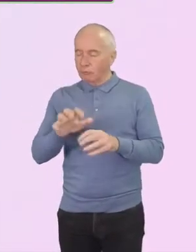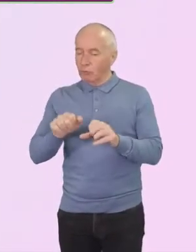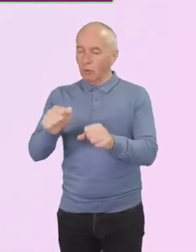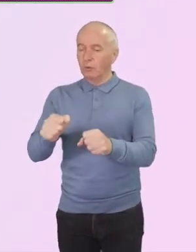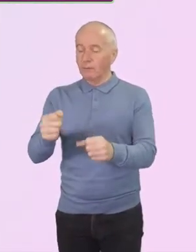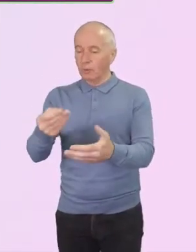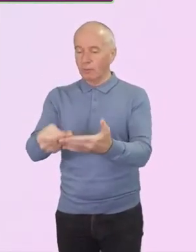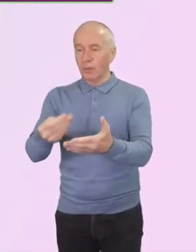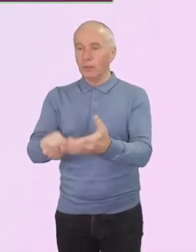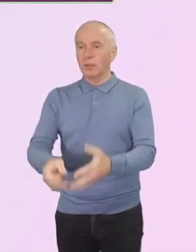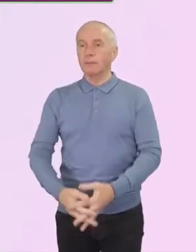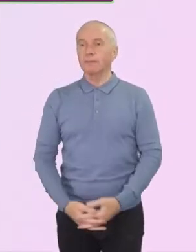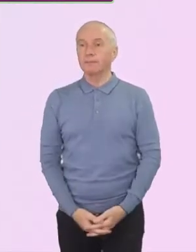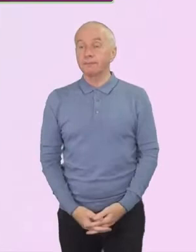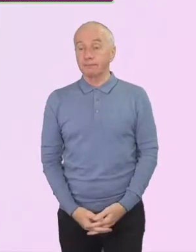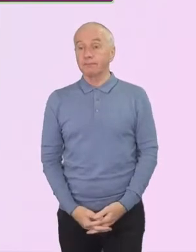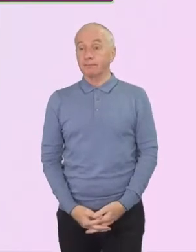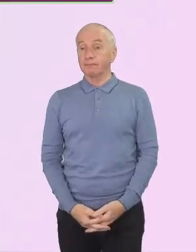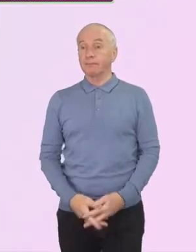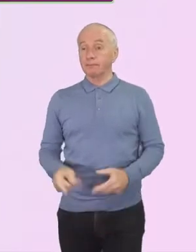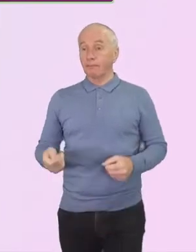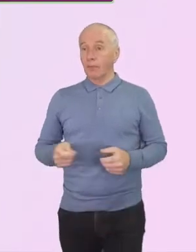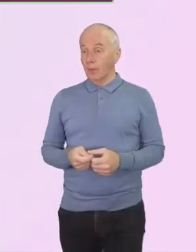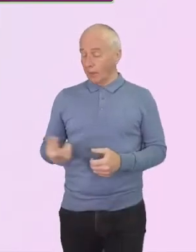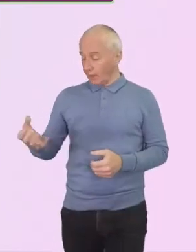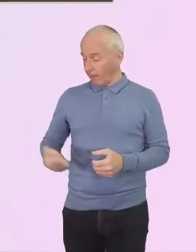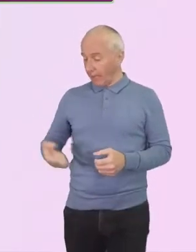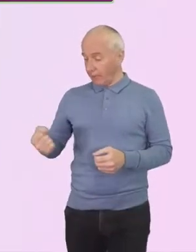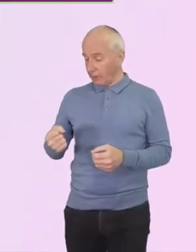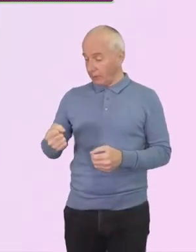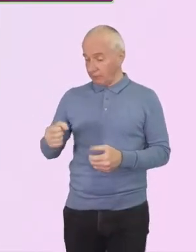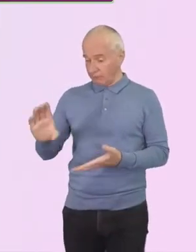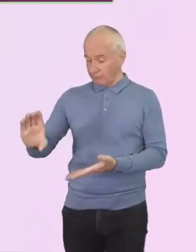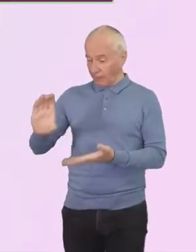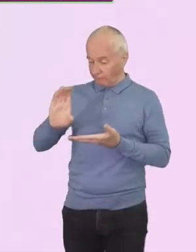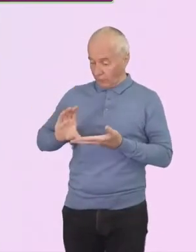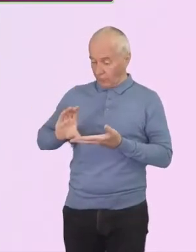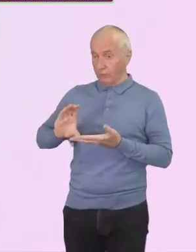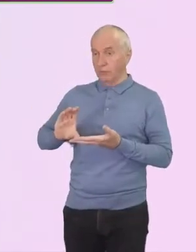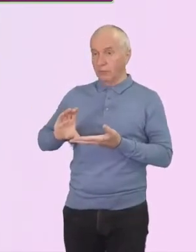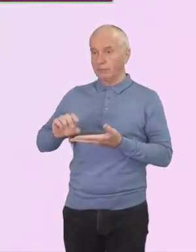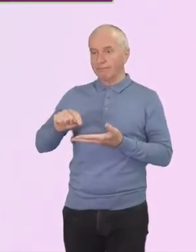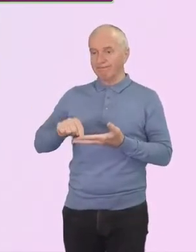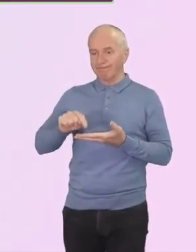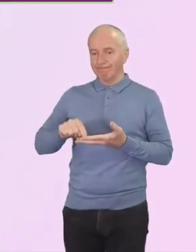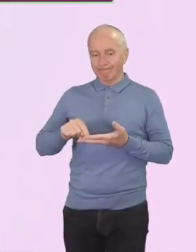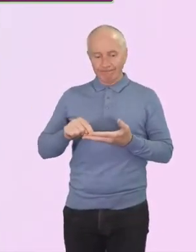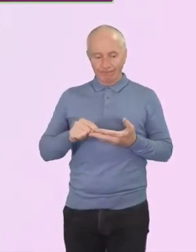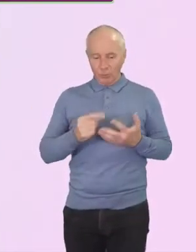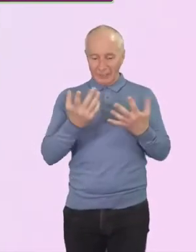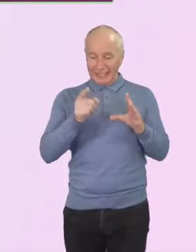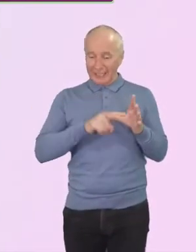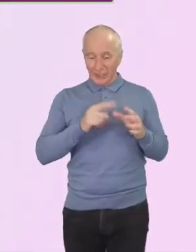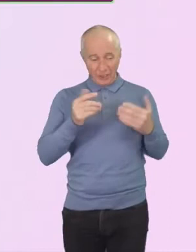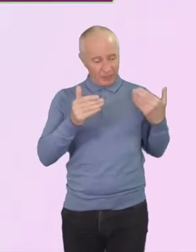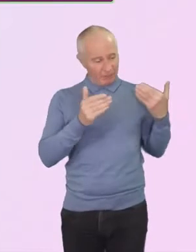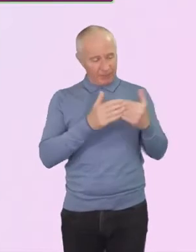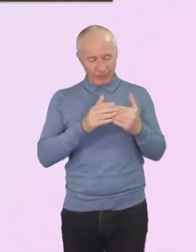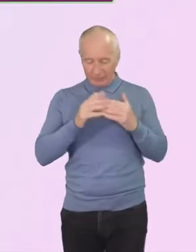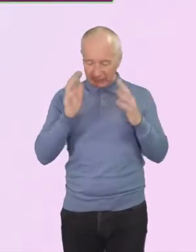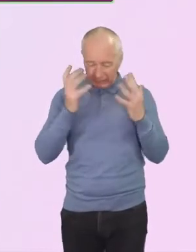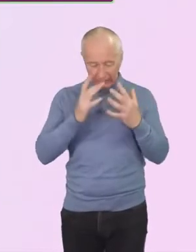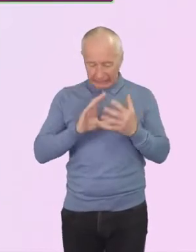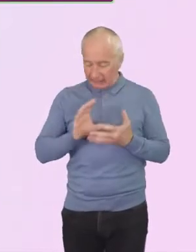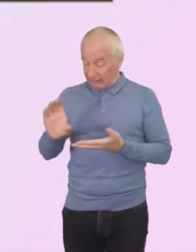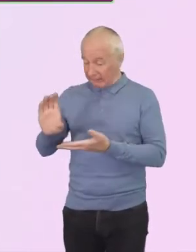I'm pleased to report that the pension fund, which has been a major concern over the past decade, is no longer such a